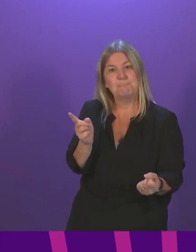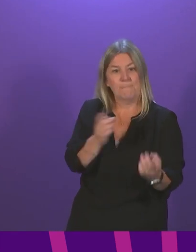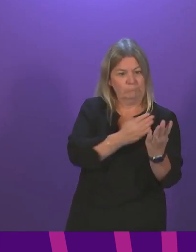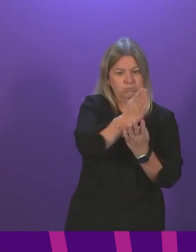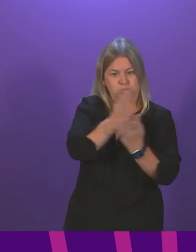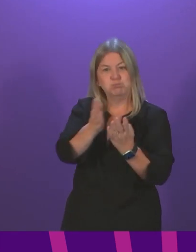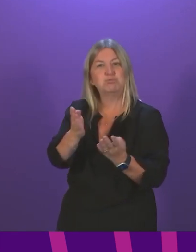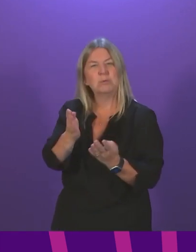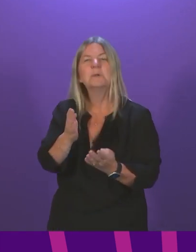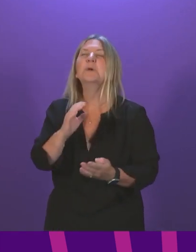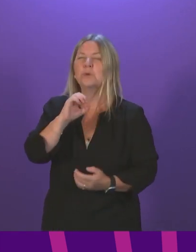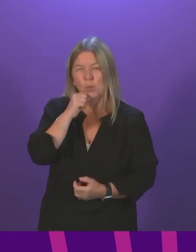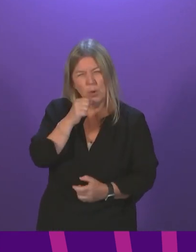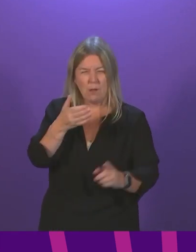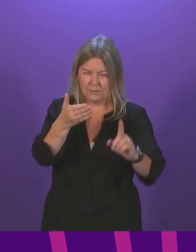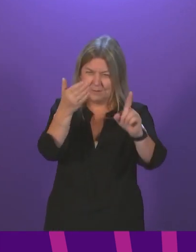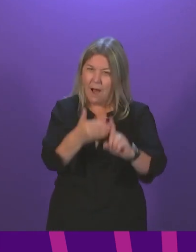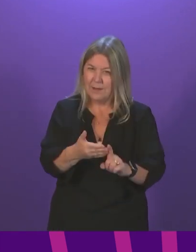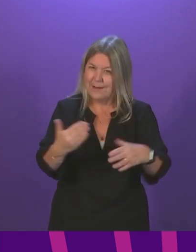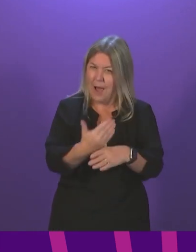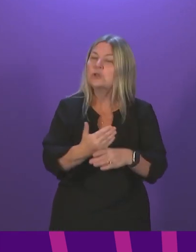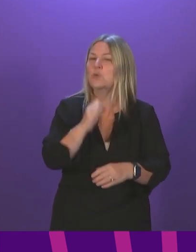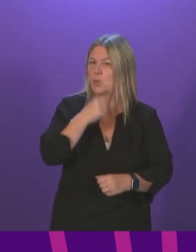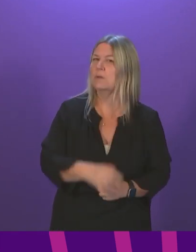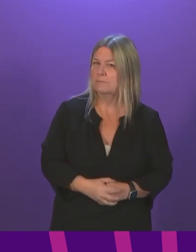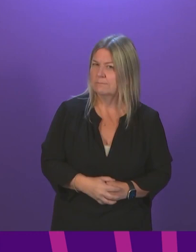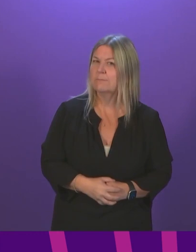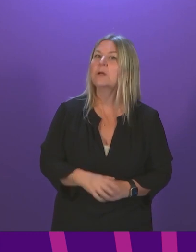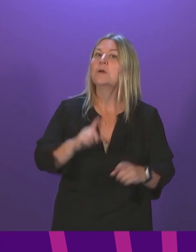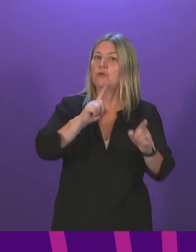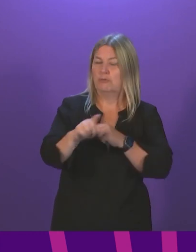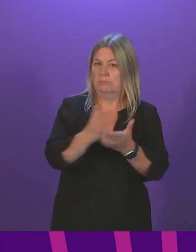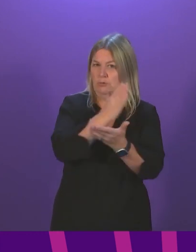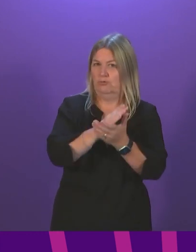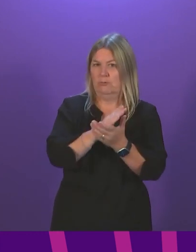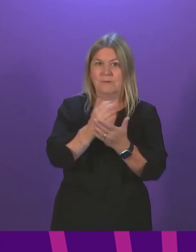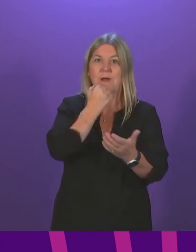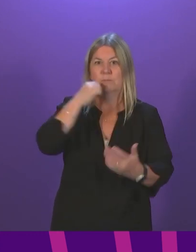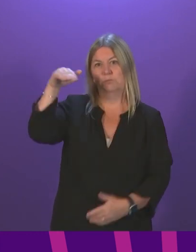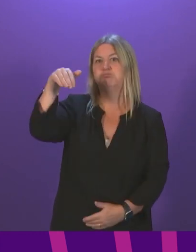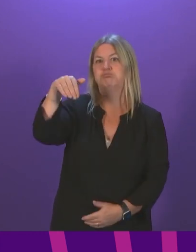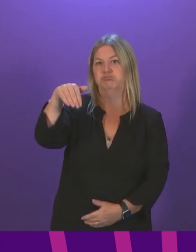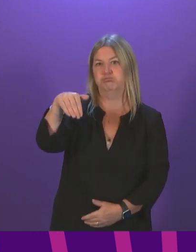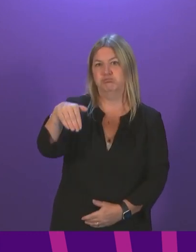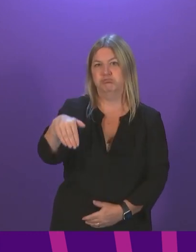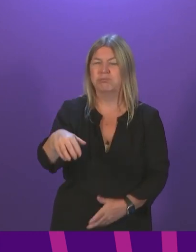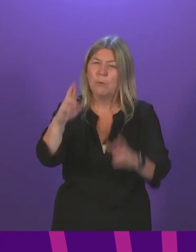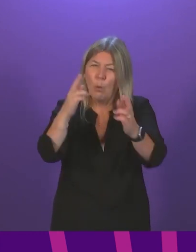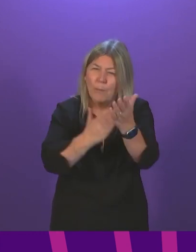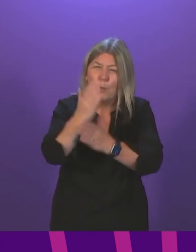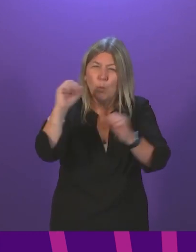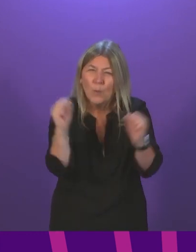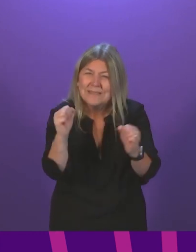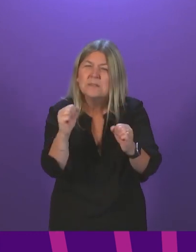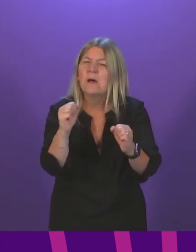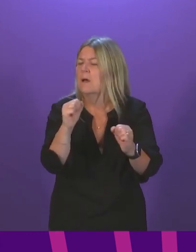take proportionate targeted action to keep cases coming down and hopefully get through this winter without the need to impose any restrictions